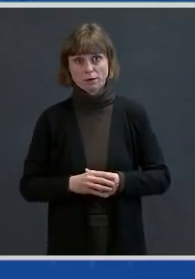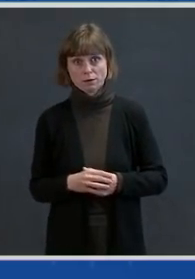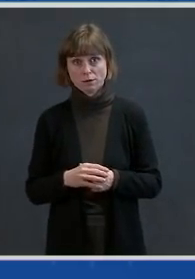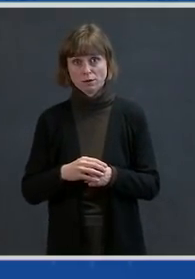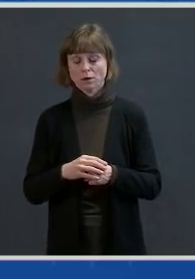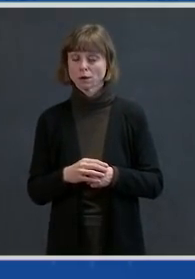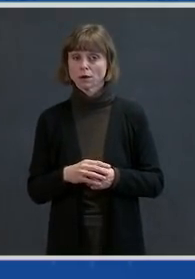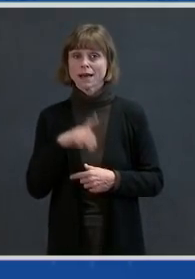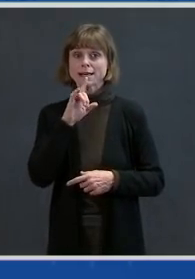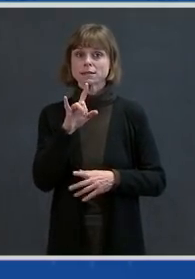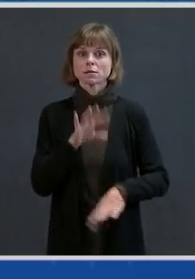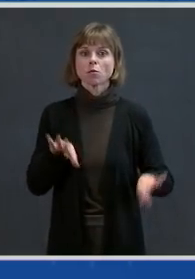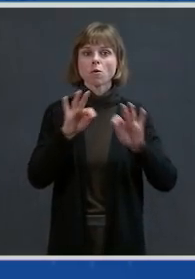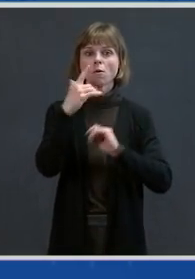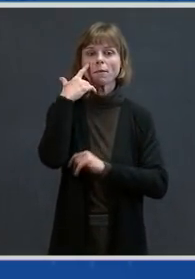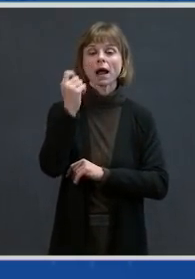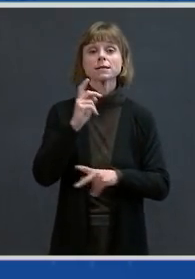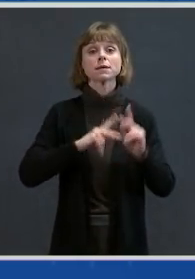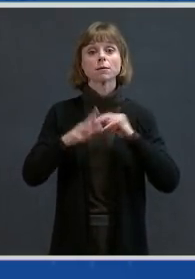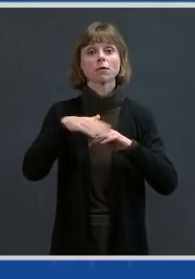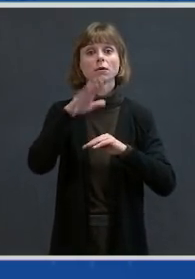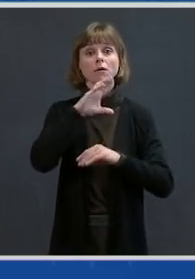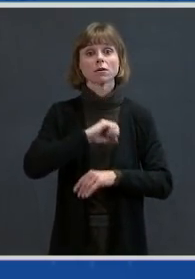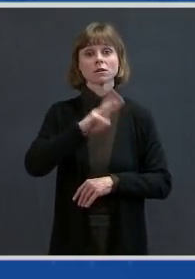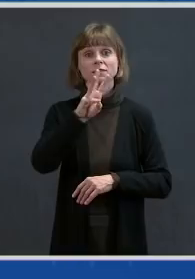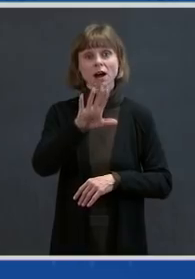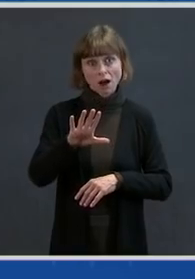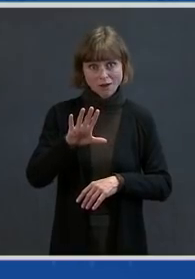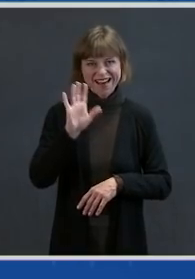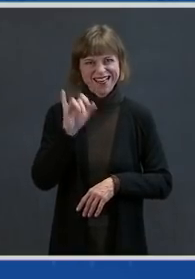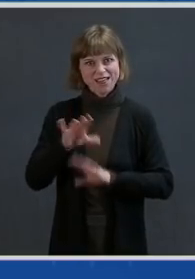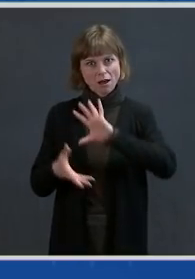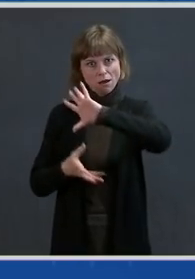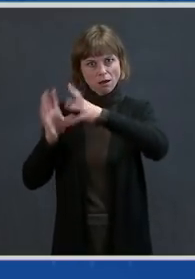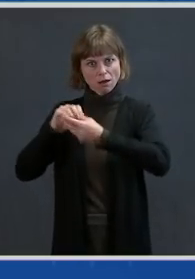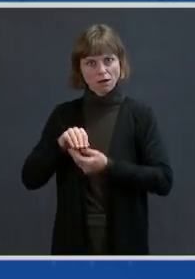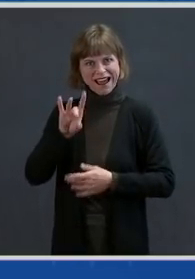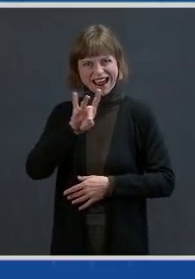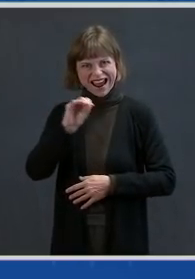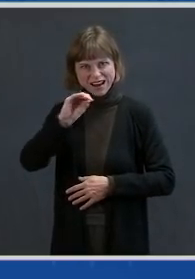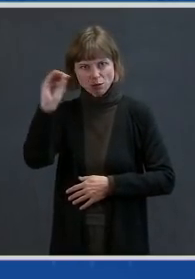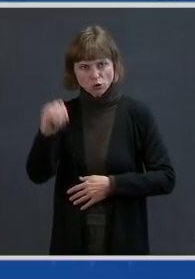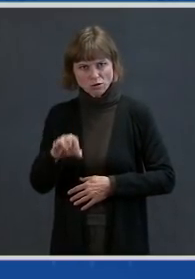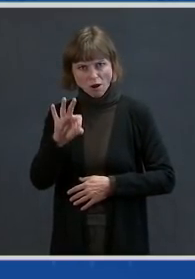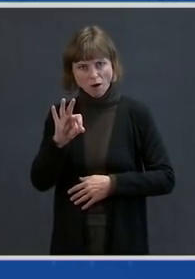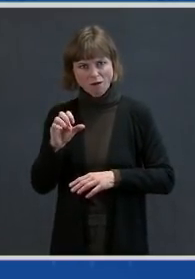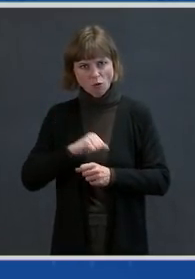important because people over 65 account for 80 percent of COVID-19 deaths.